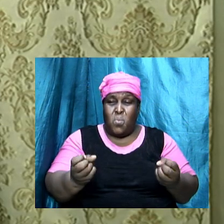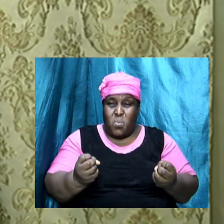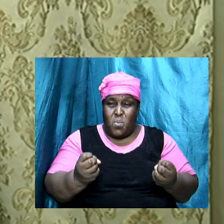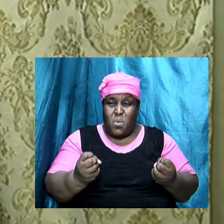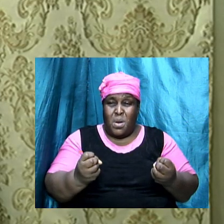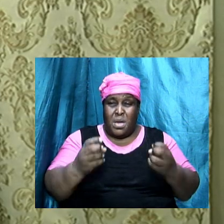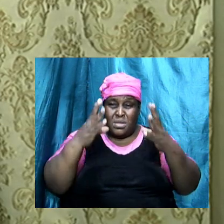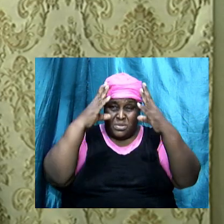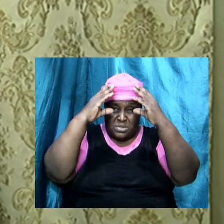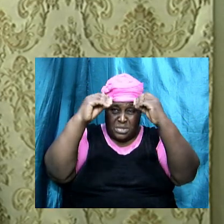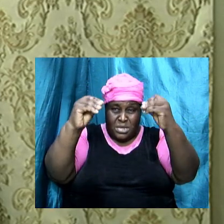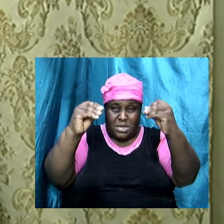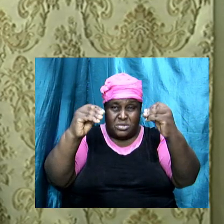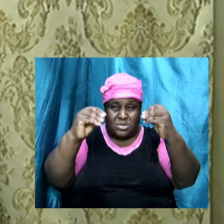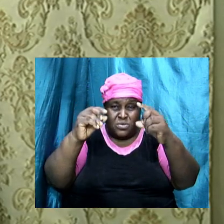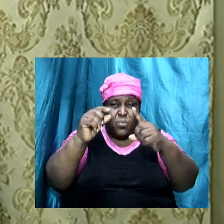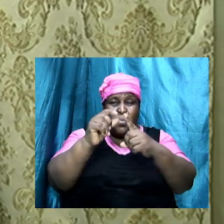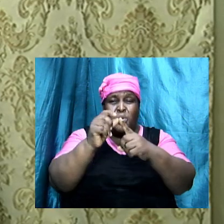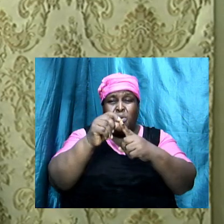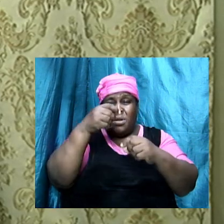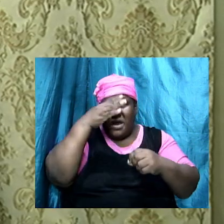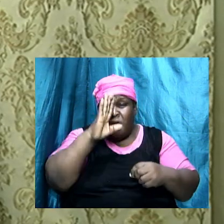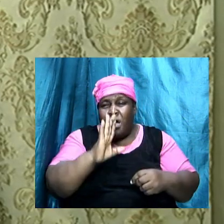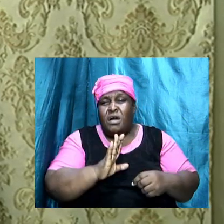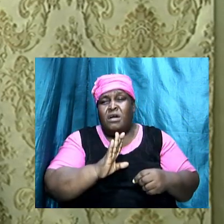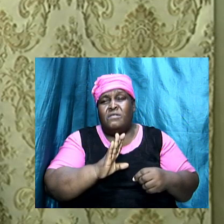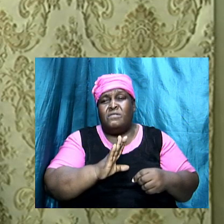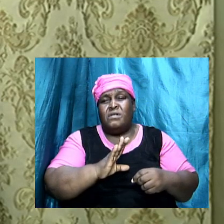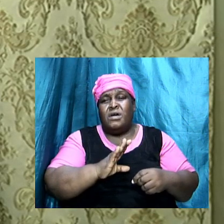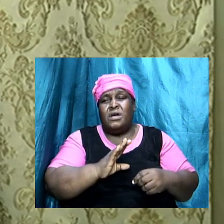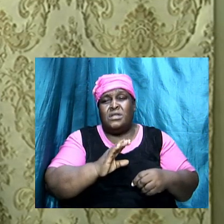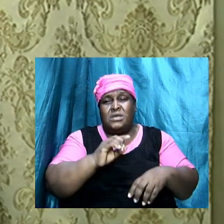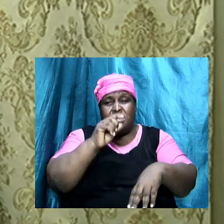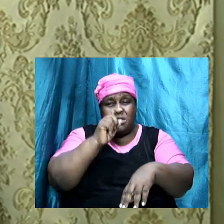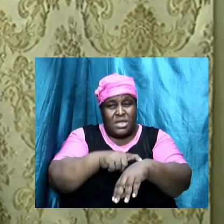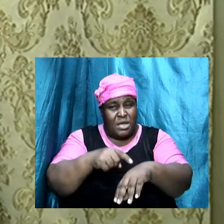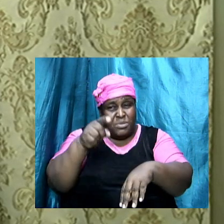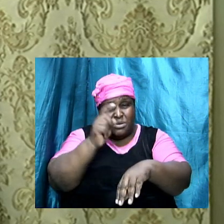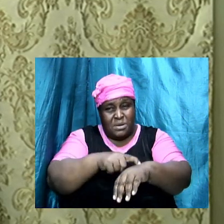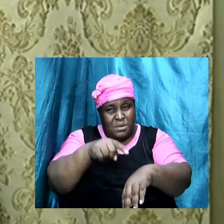of God, to in season and out of season.